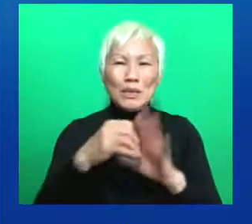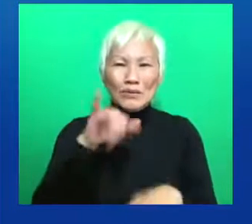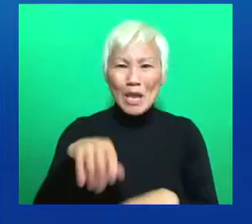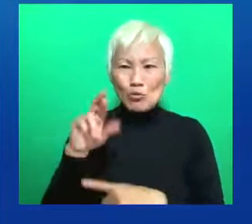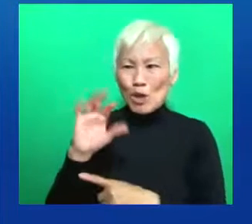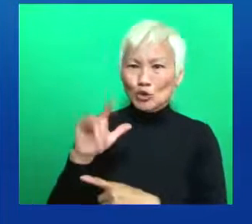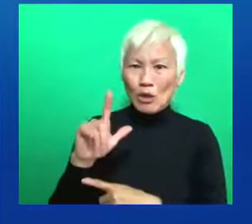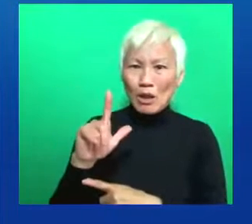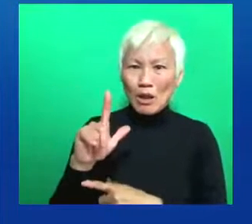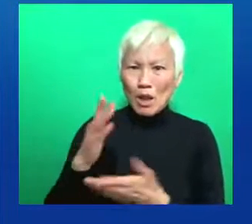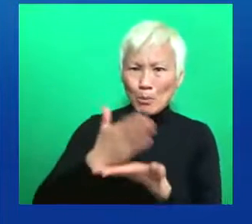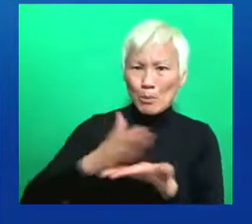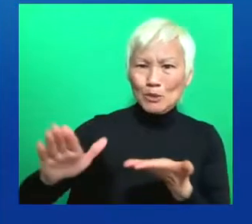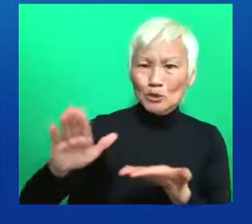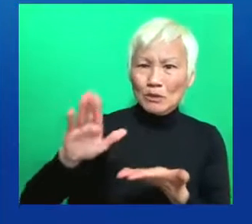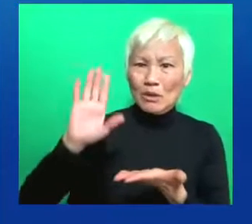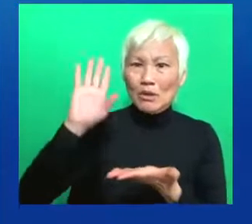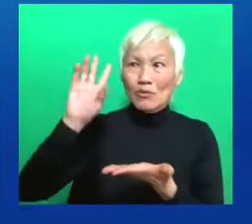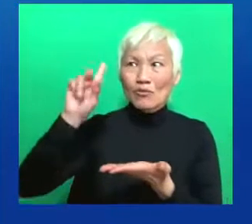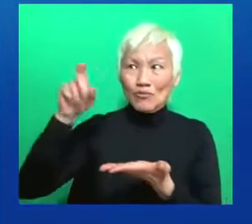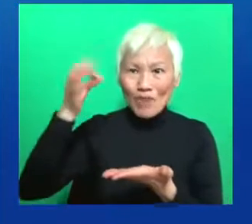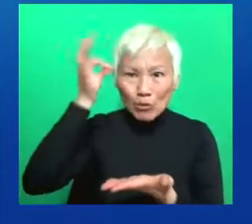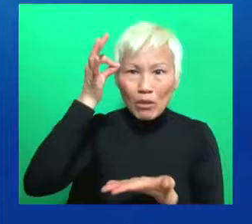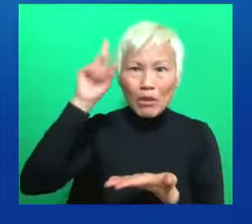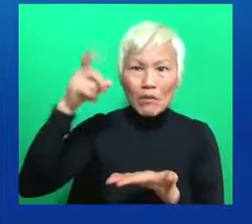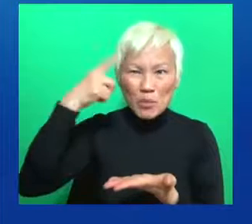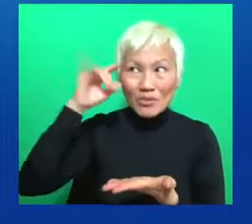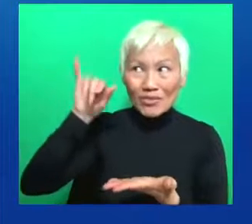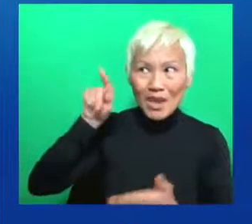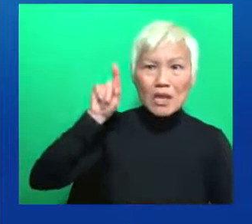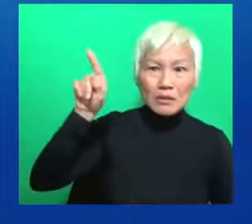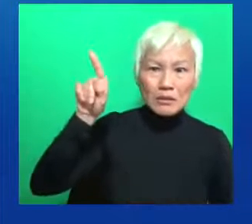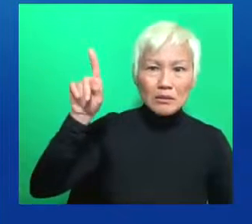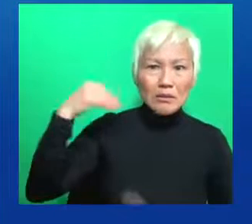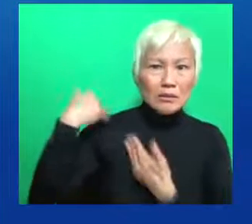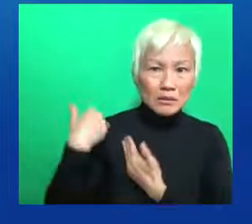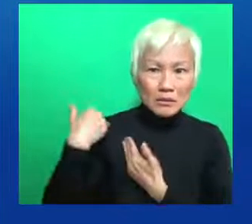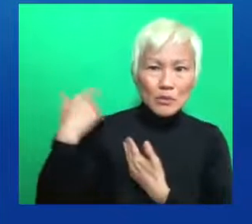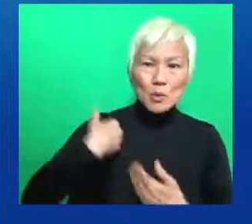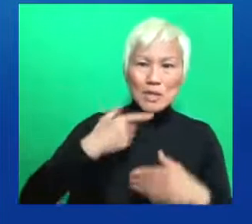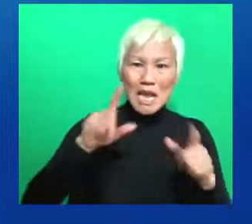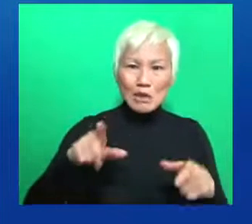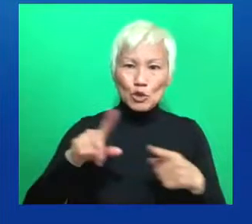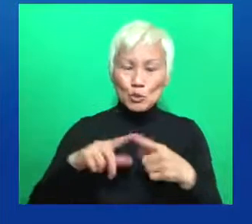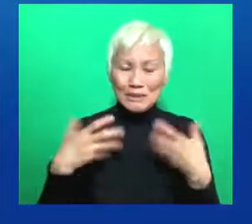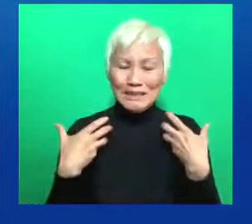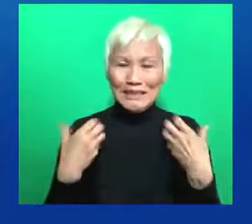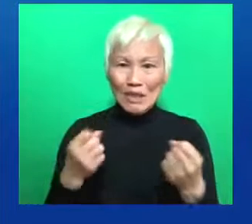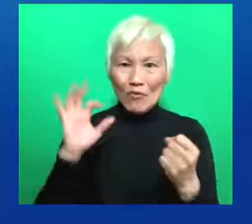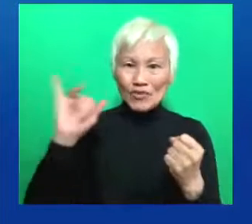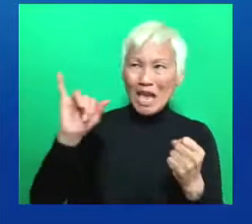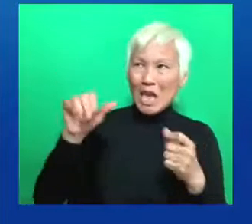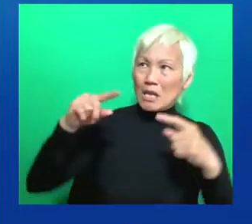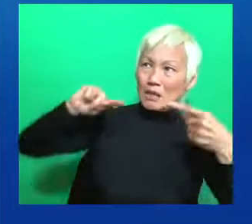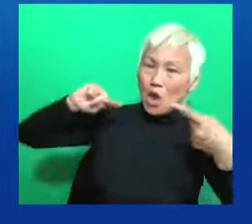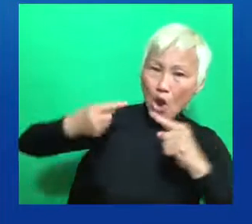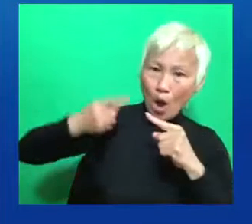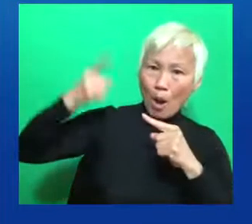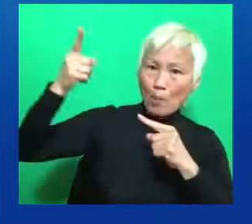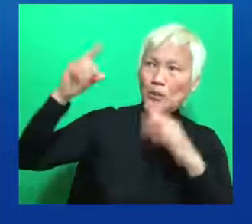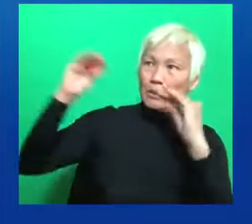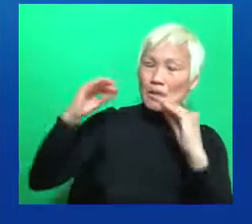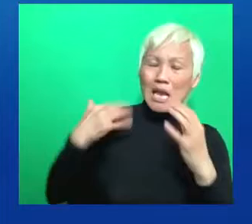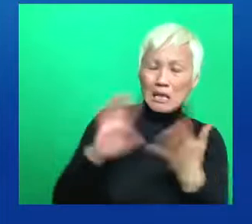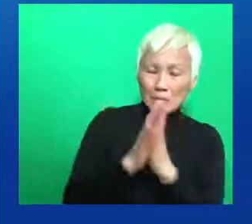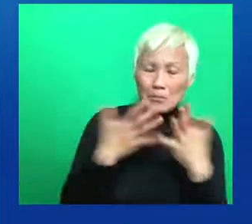precision to heal, empower, and advance. And these issues are connected. And we can use the power of the pen